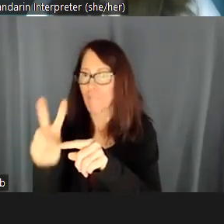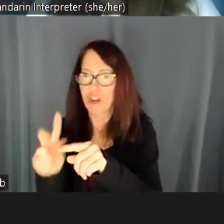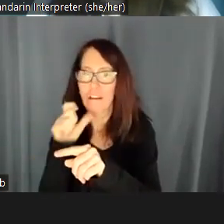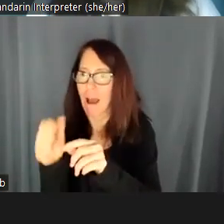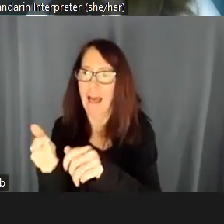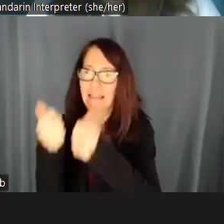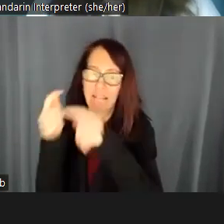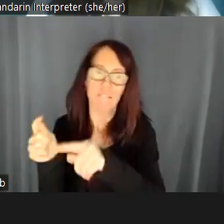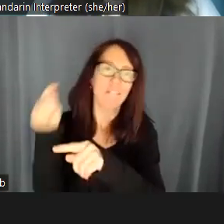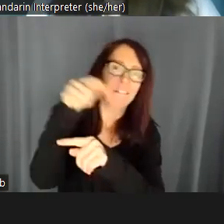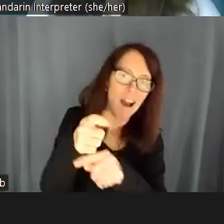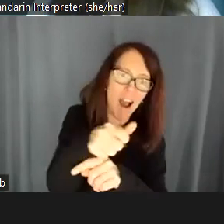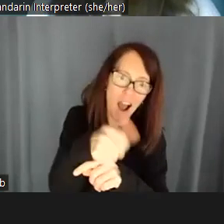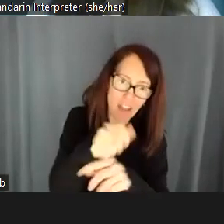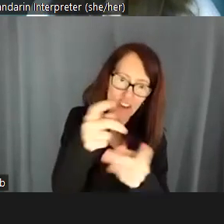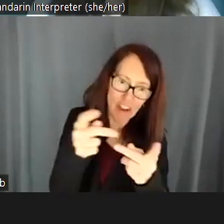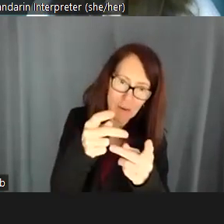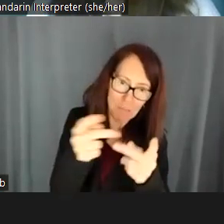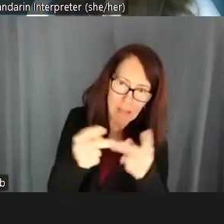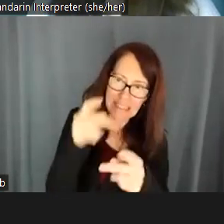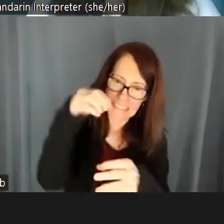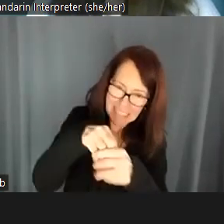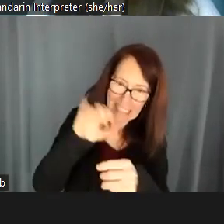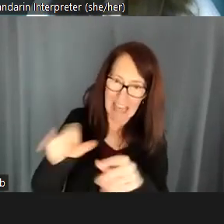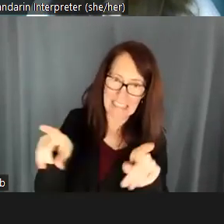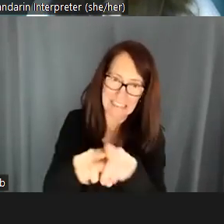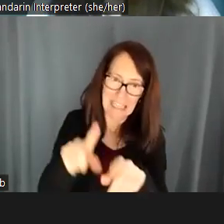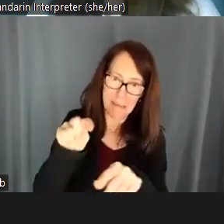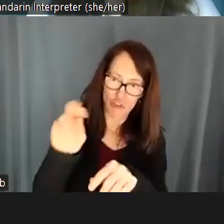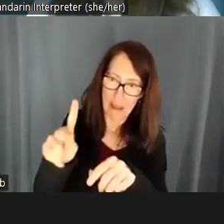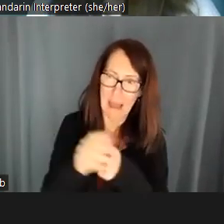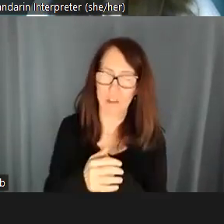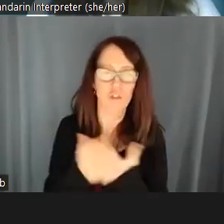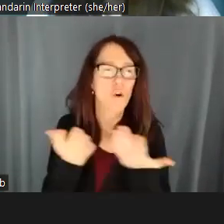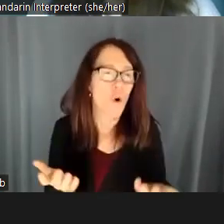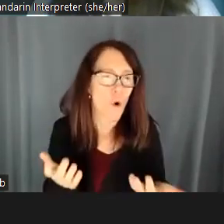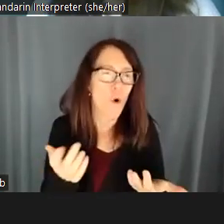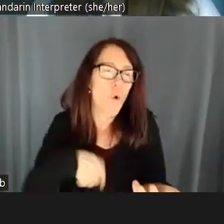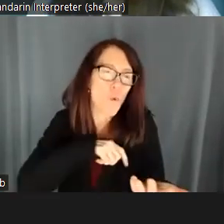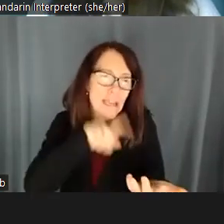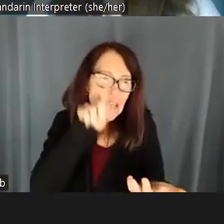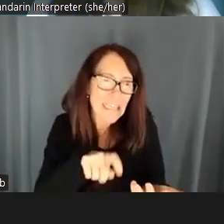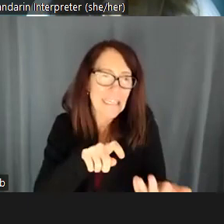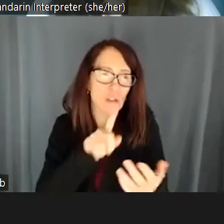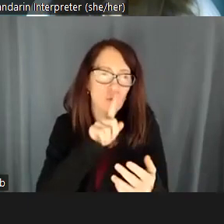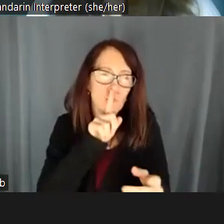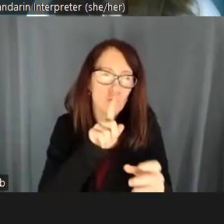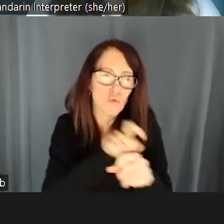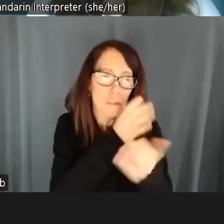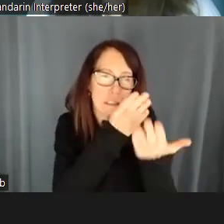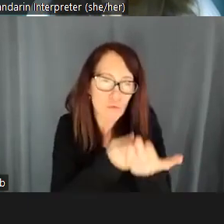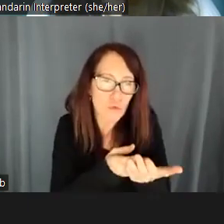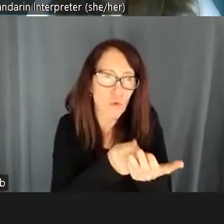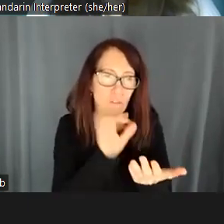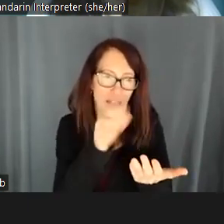there's, there's a need to ground truth the information that we learn from the maps.